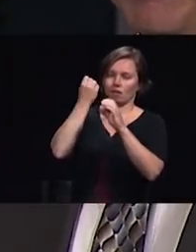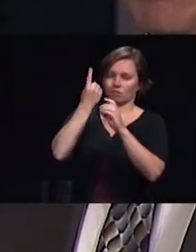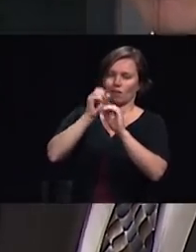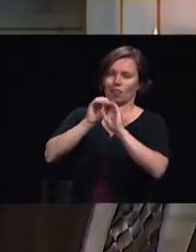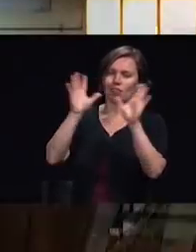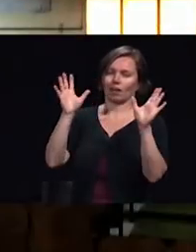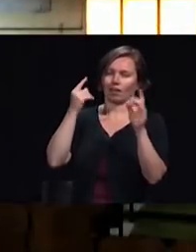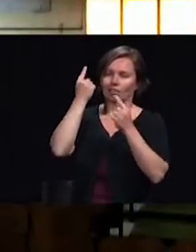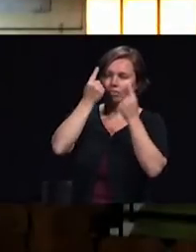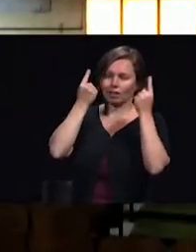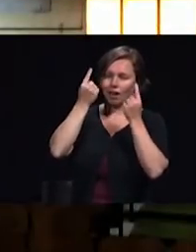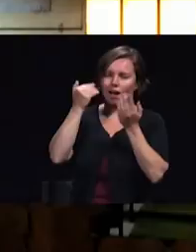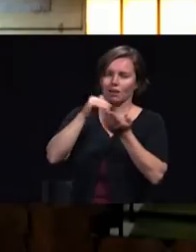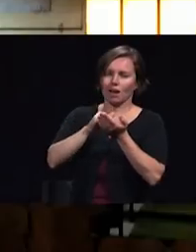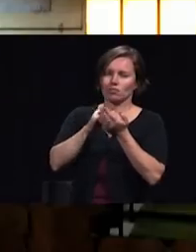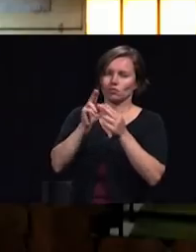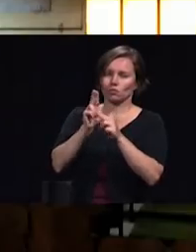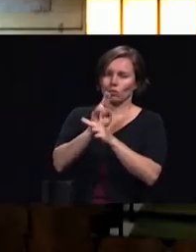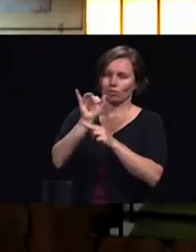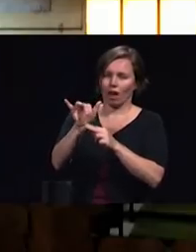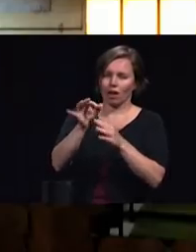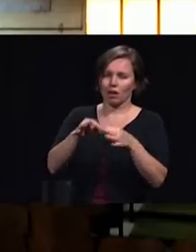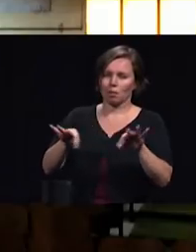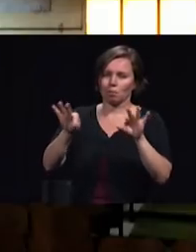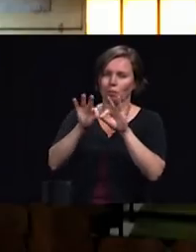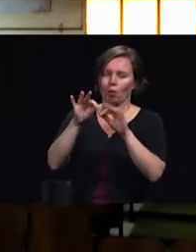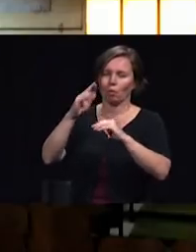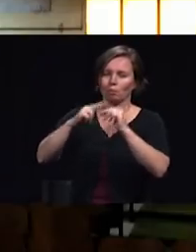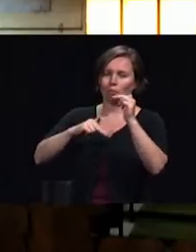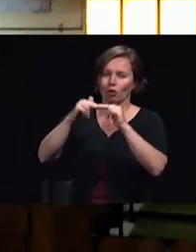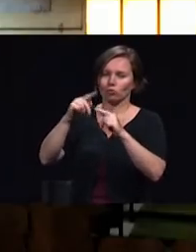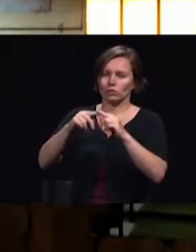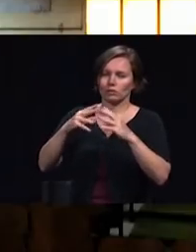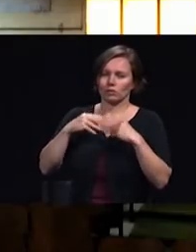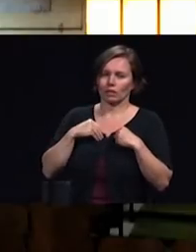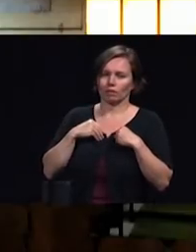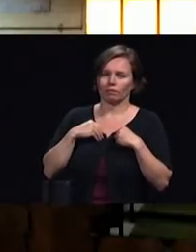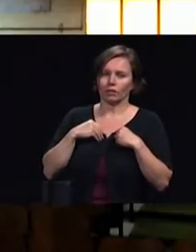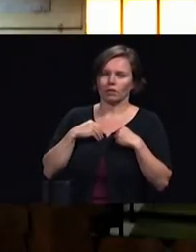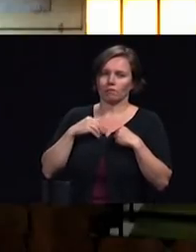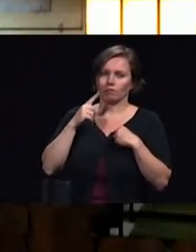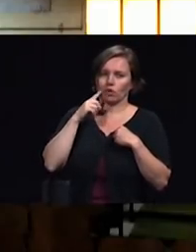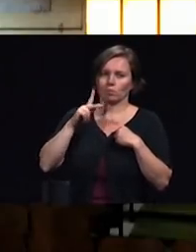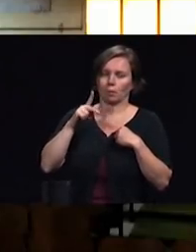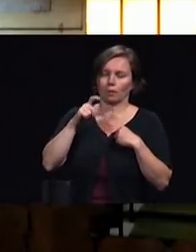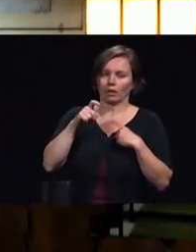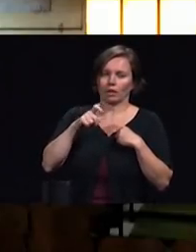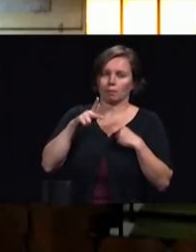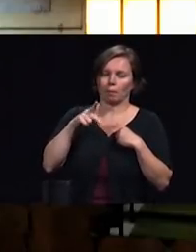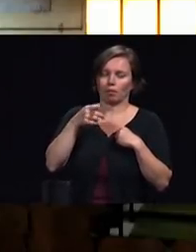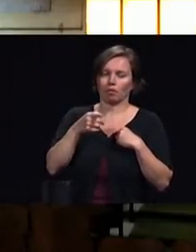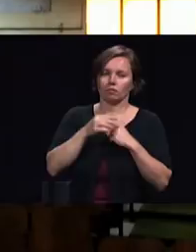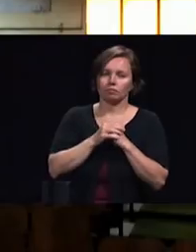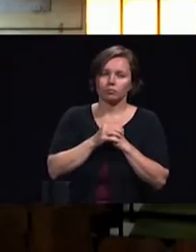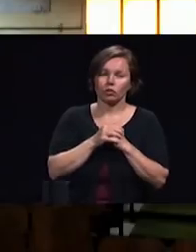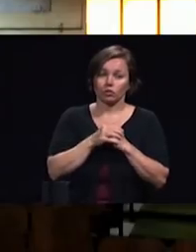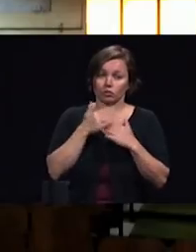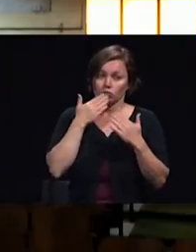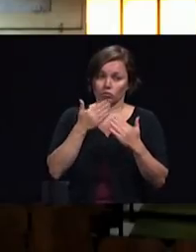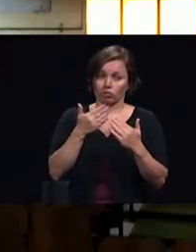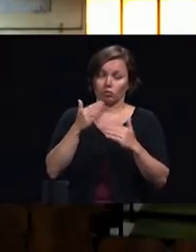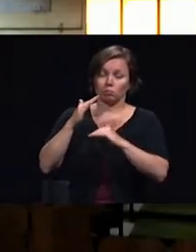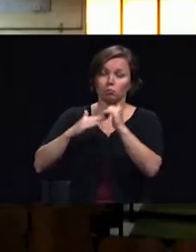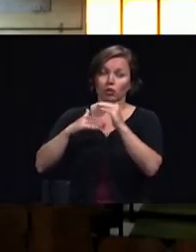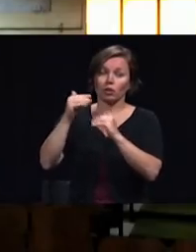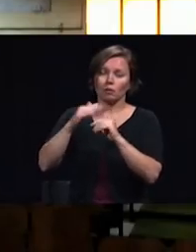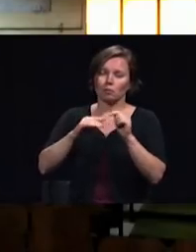use of this important site to meet the needs of the local community the Ramsey Center is structurally sound but it does need major